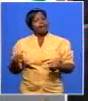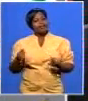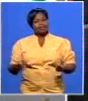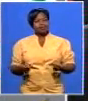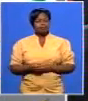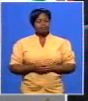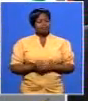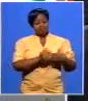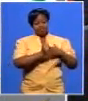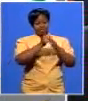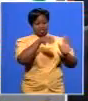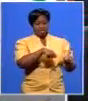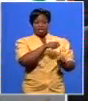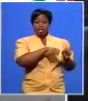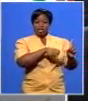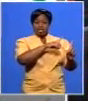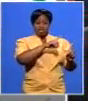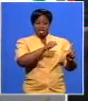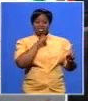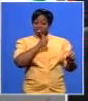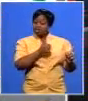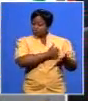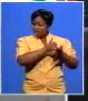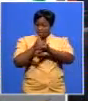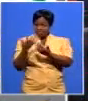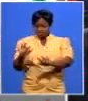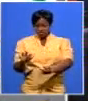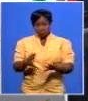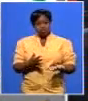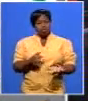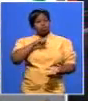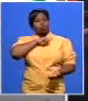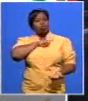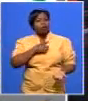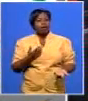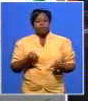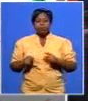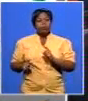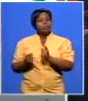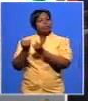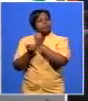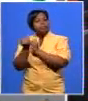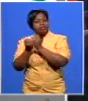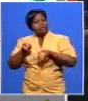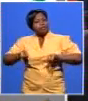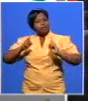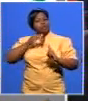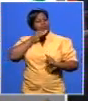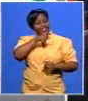leader here suggesting that you've actually helped them that in part they owe their success to you playing the race car no no it's the